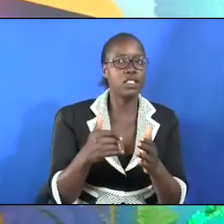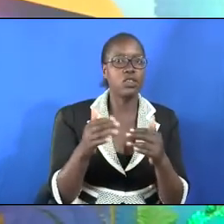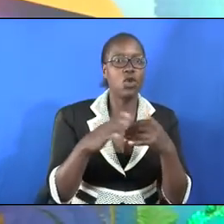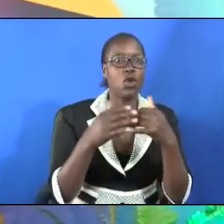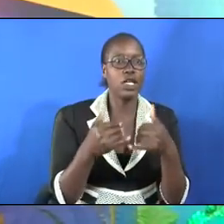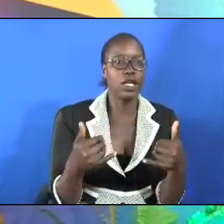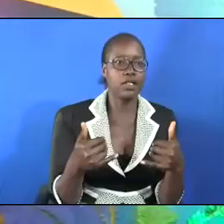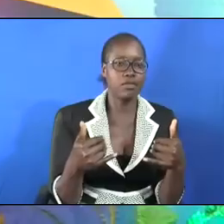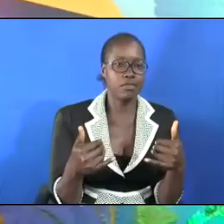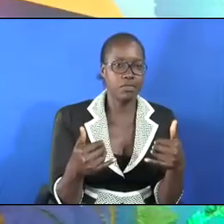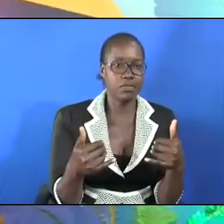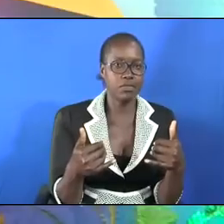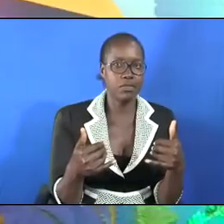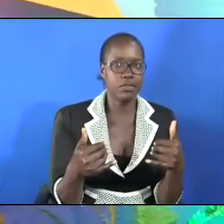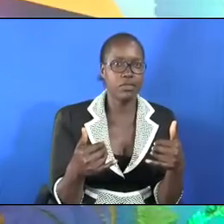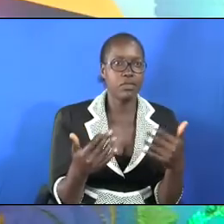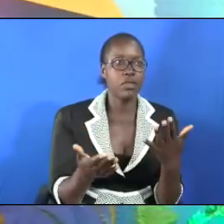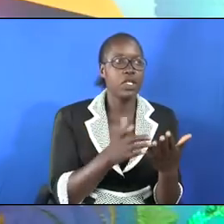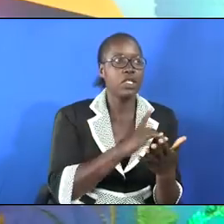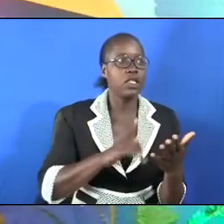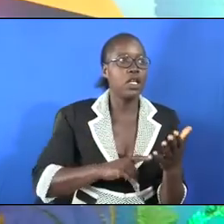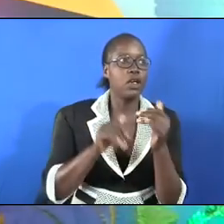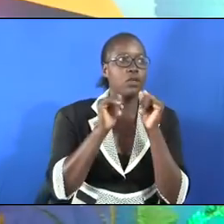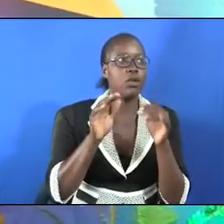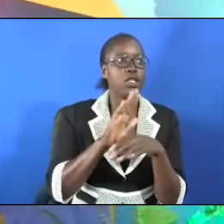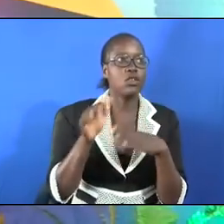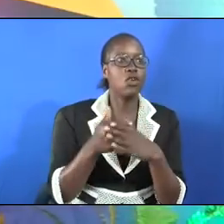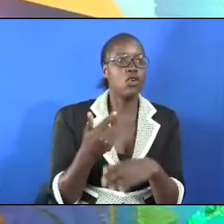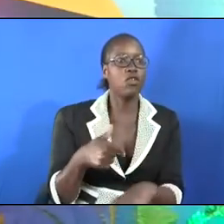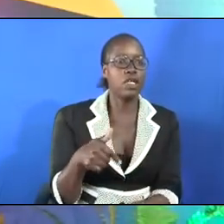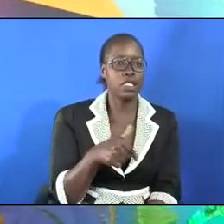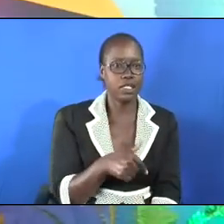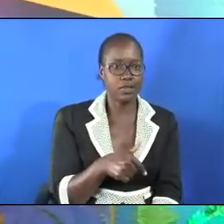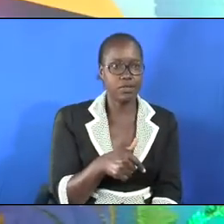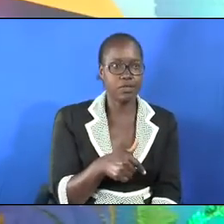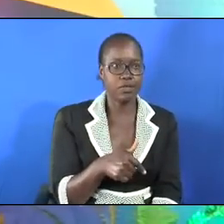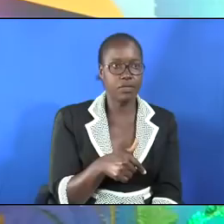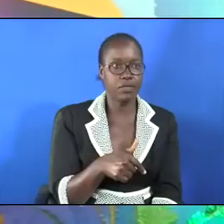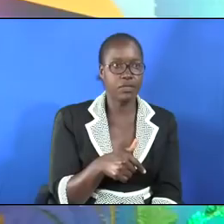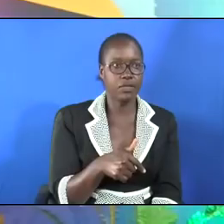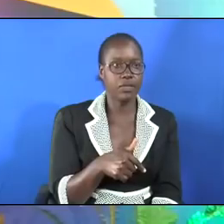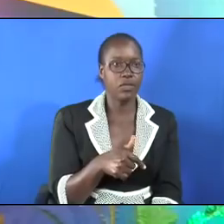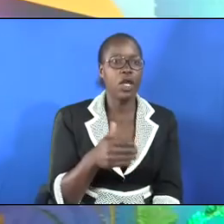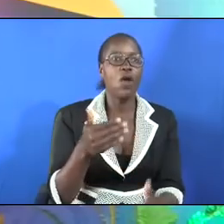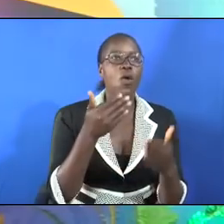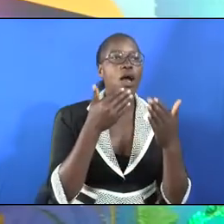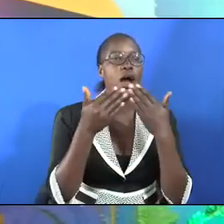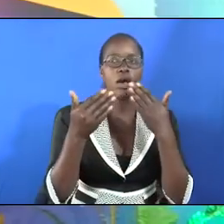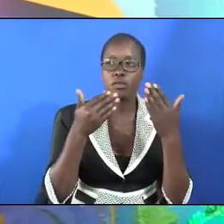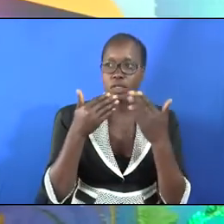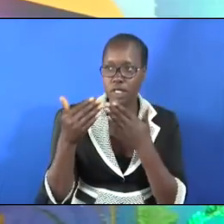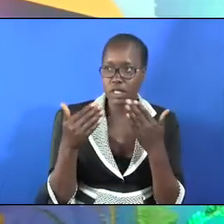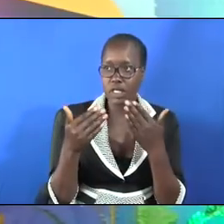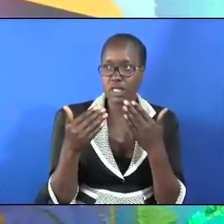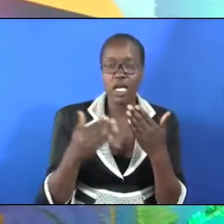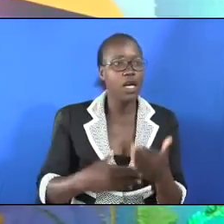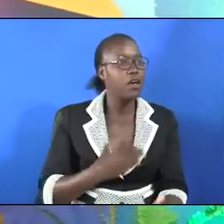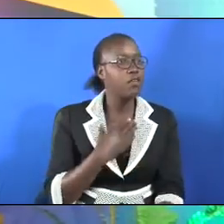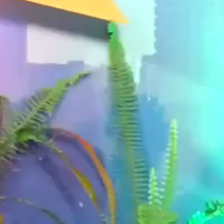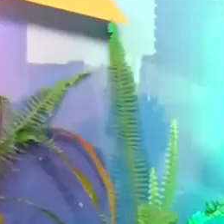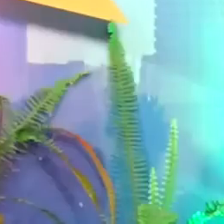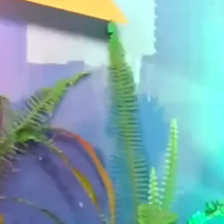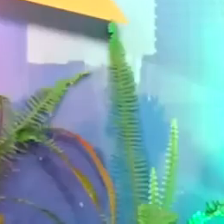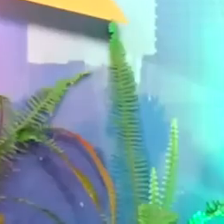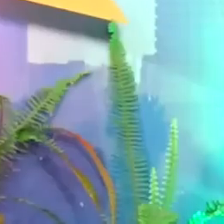virtually. May the Lord bless all of us. We appreciate our visitors,